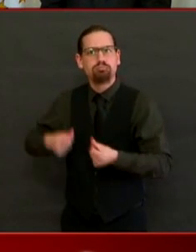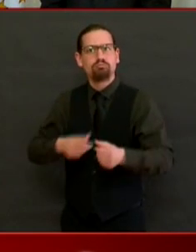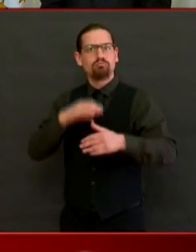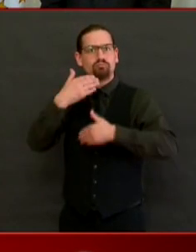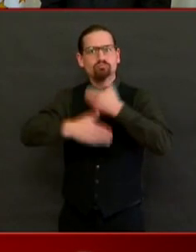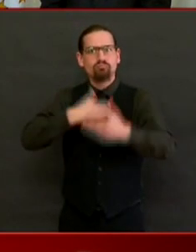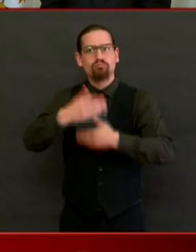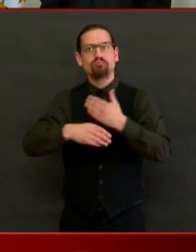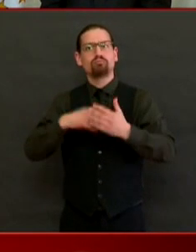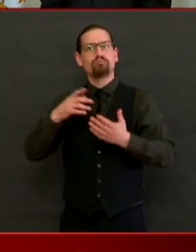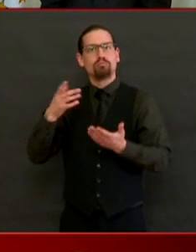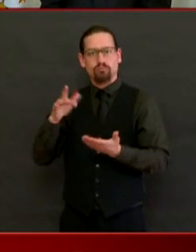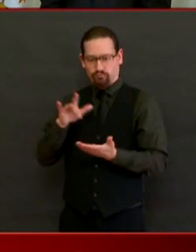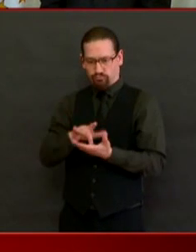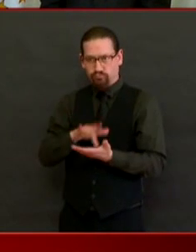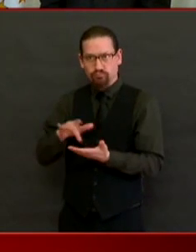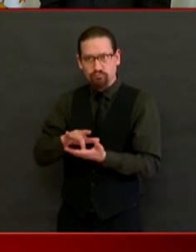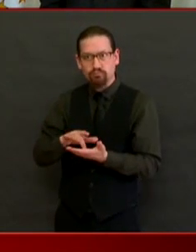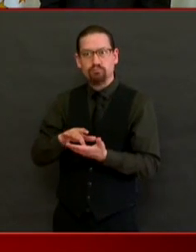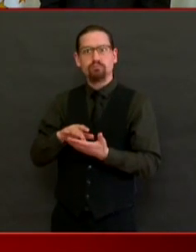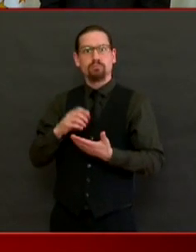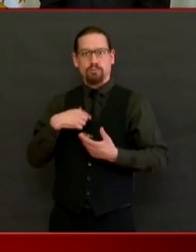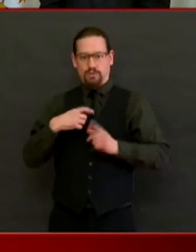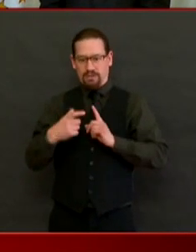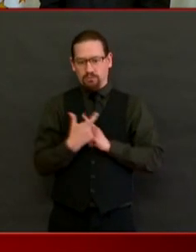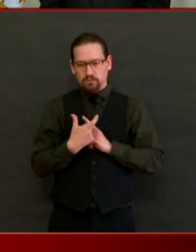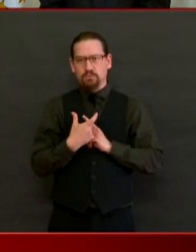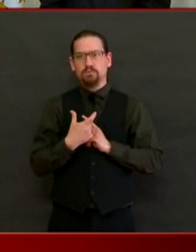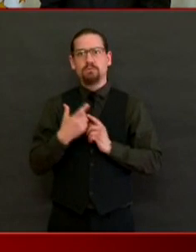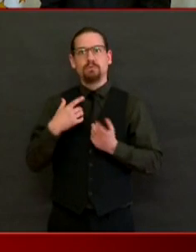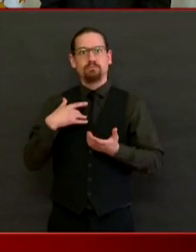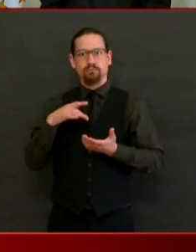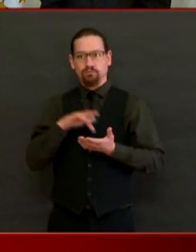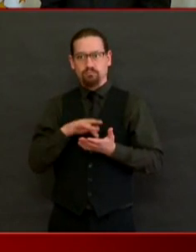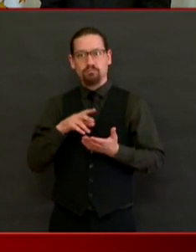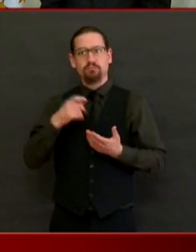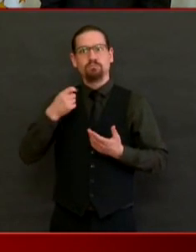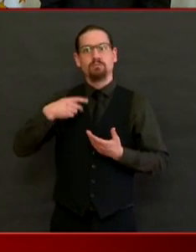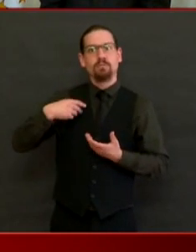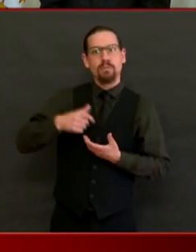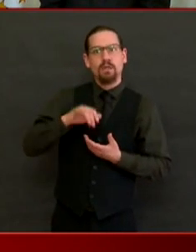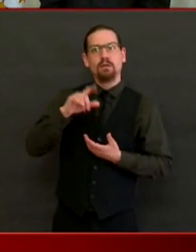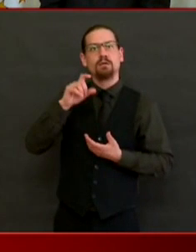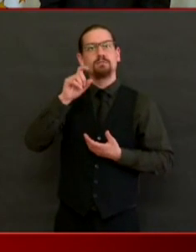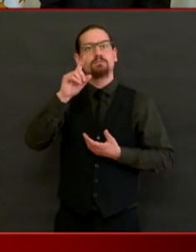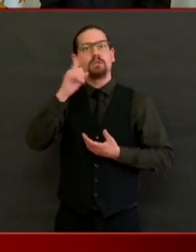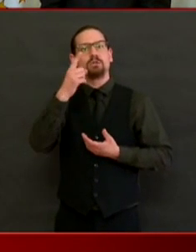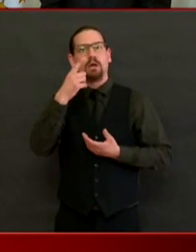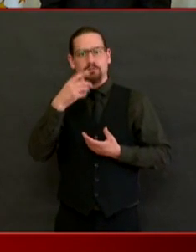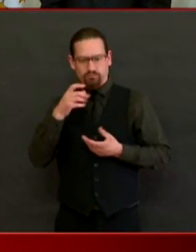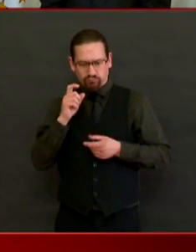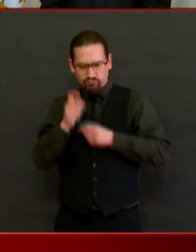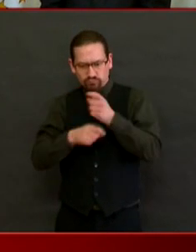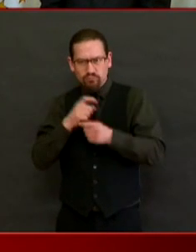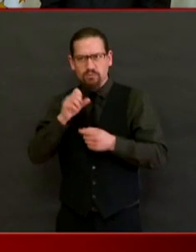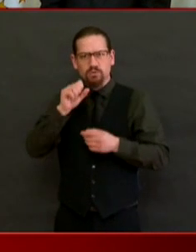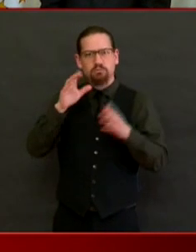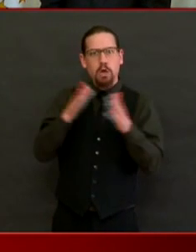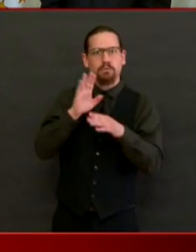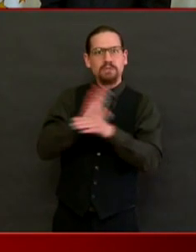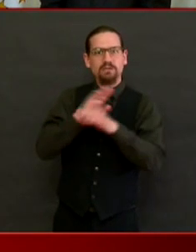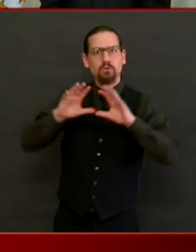it is asked if a customer wants to donate $1 to the Rhode Island SBA? You know, that's a really sweet gesture,